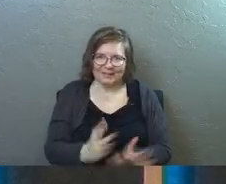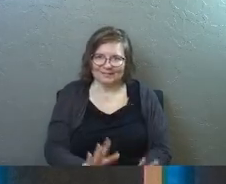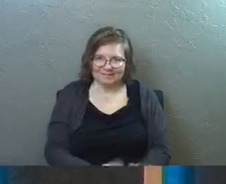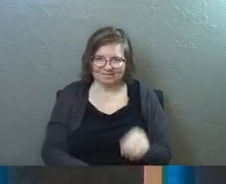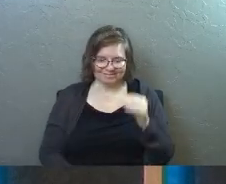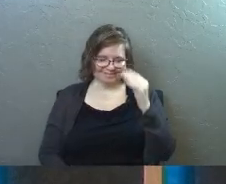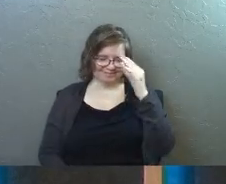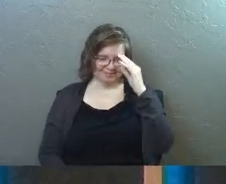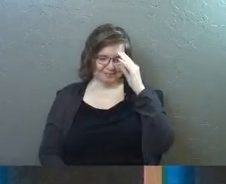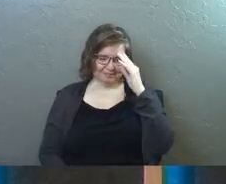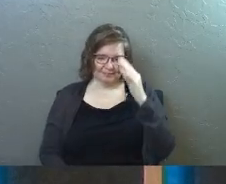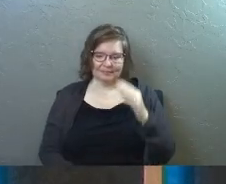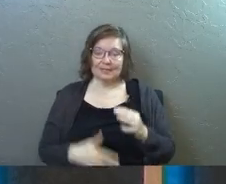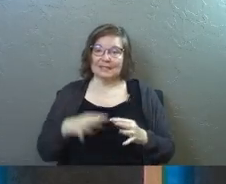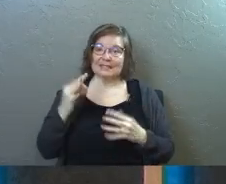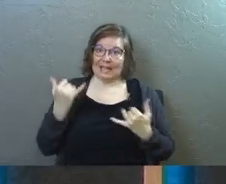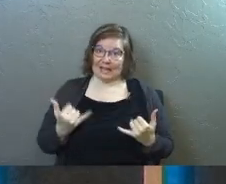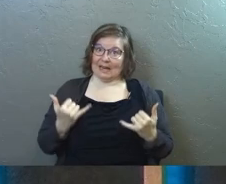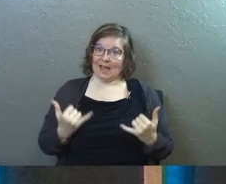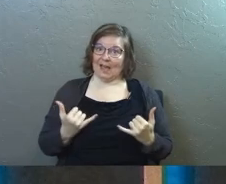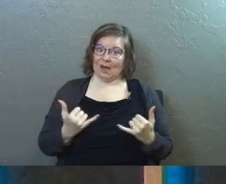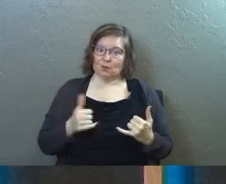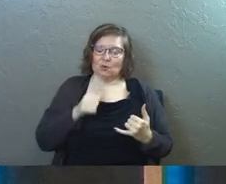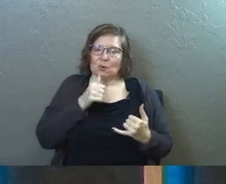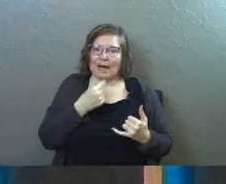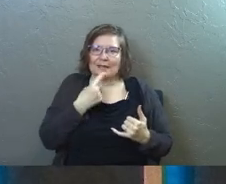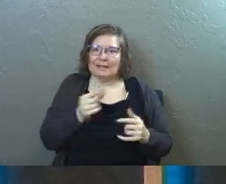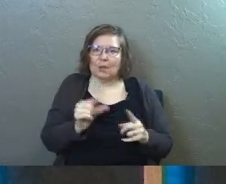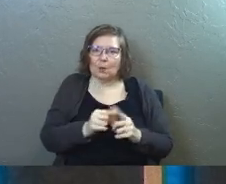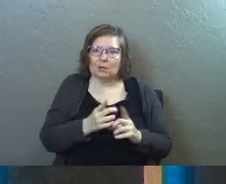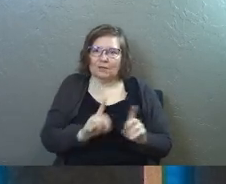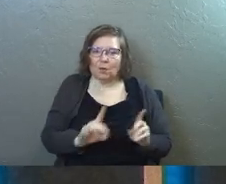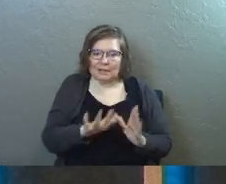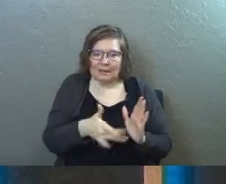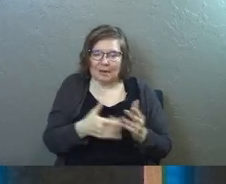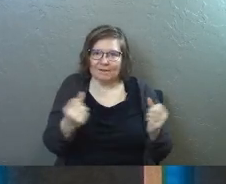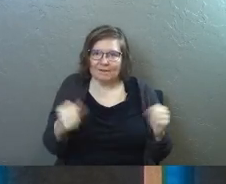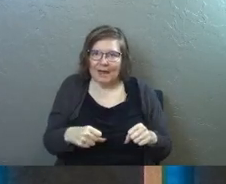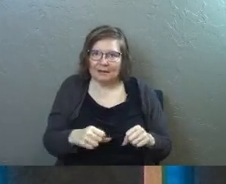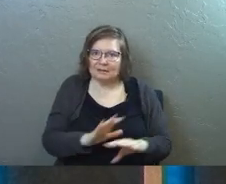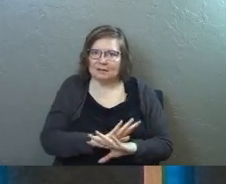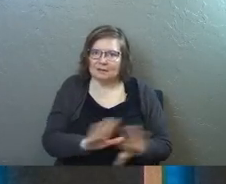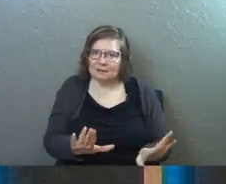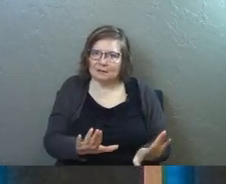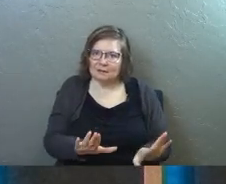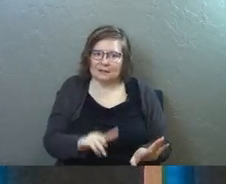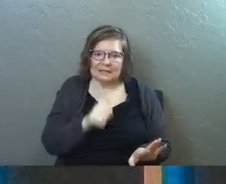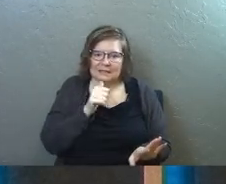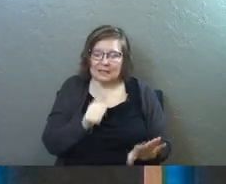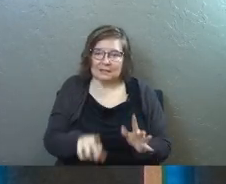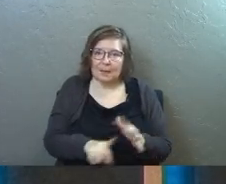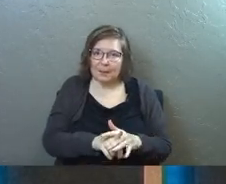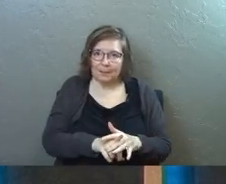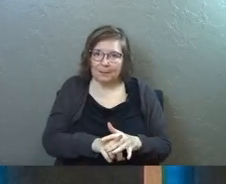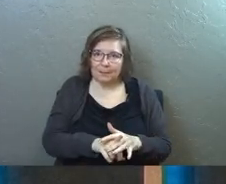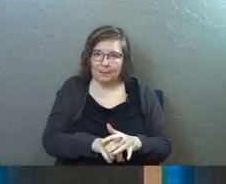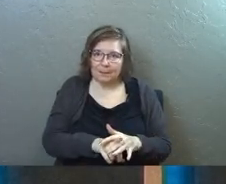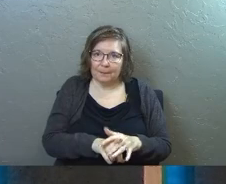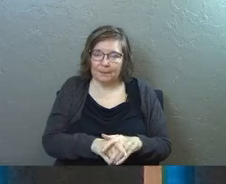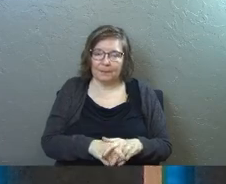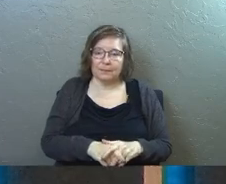right choose now to never even say the word divorce in the middle of a fight ever it doesn't ever come up